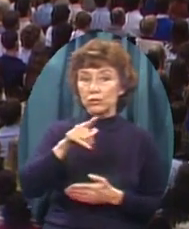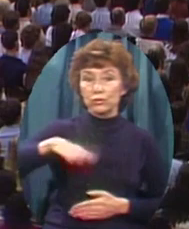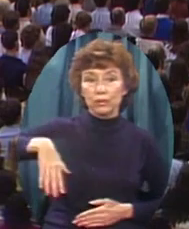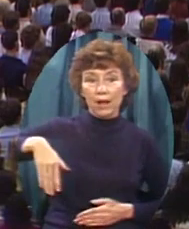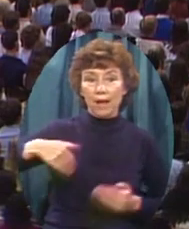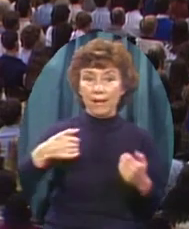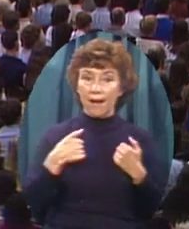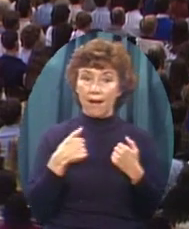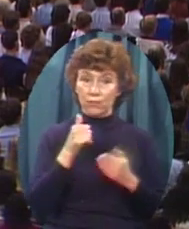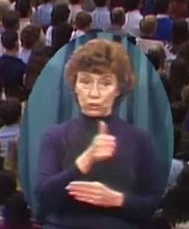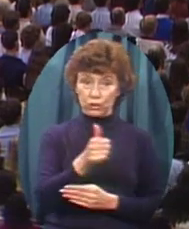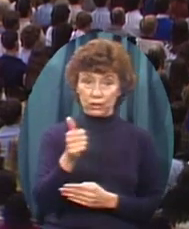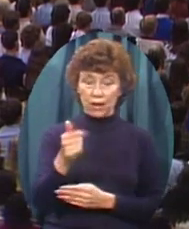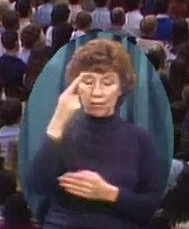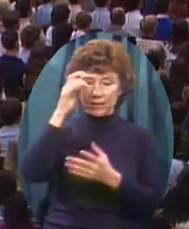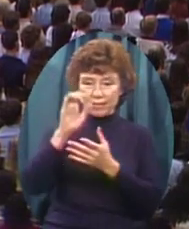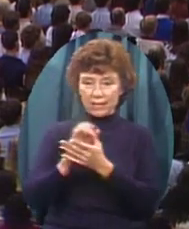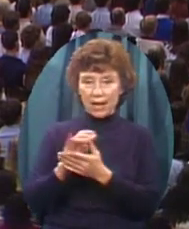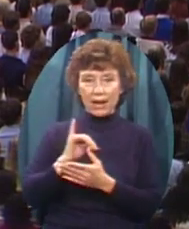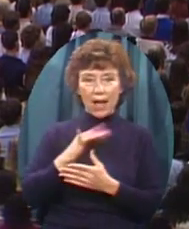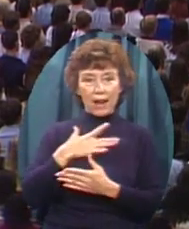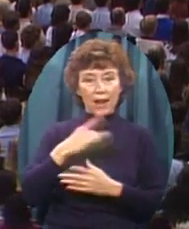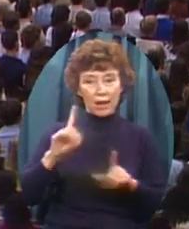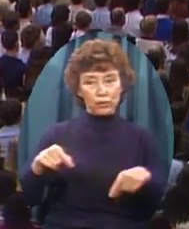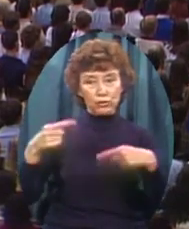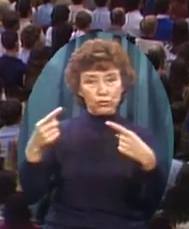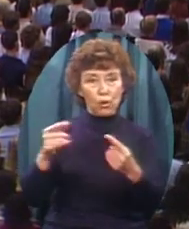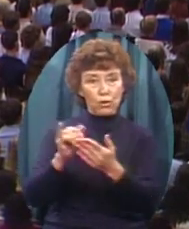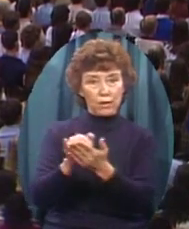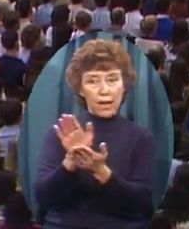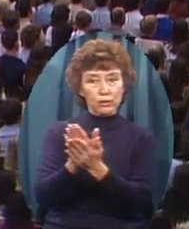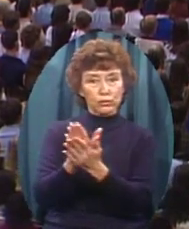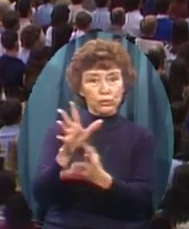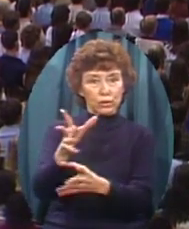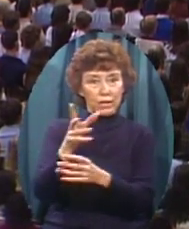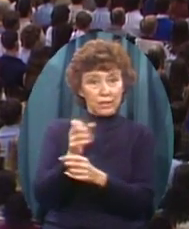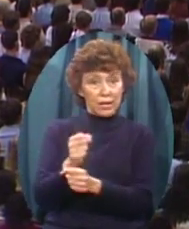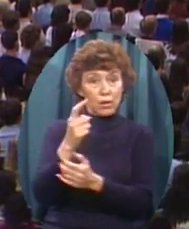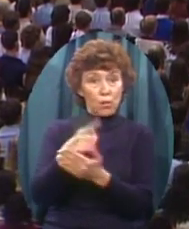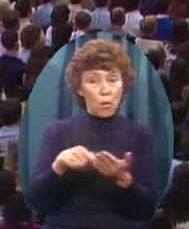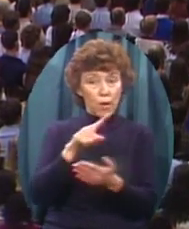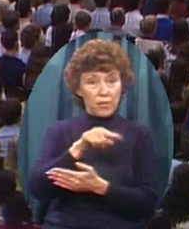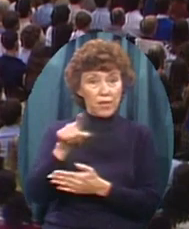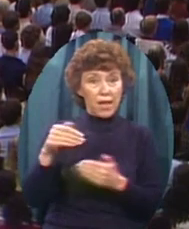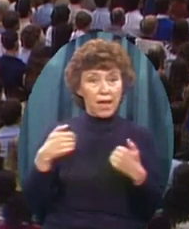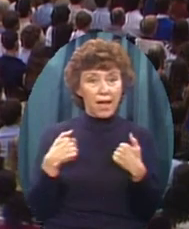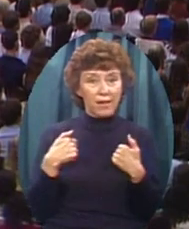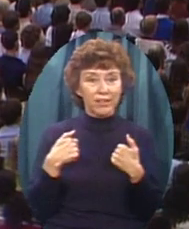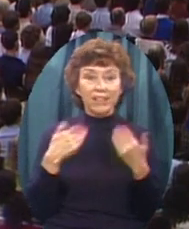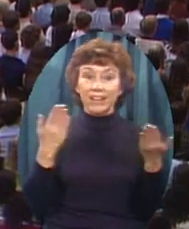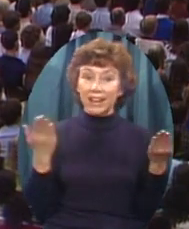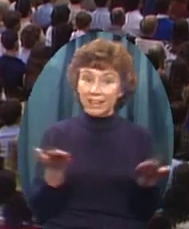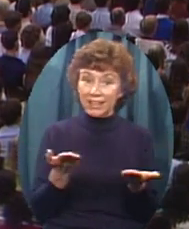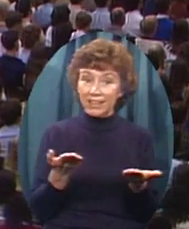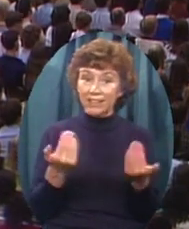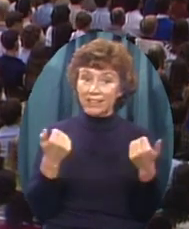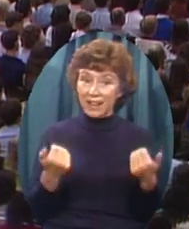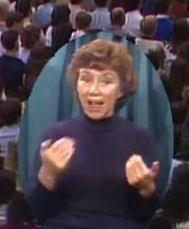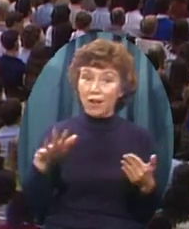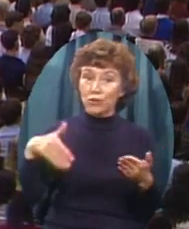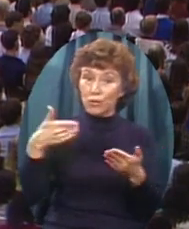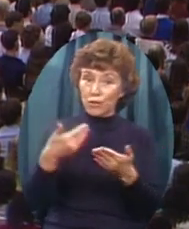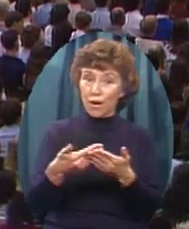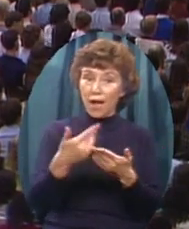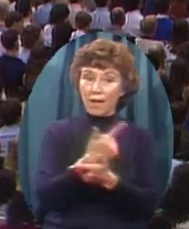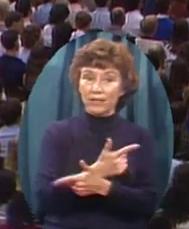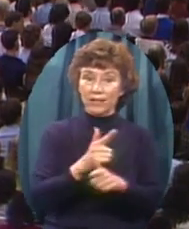And decided I'd like to go And get what they got Where they got it And here you are At liberty And thank you I met